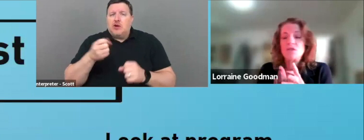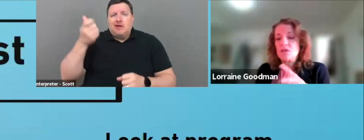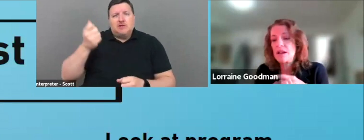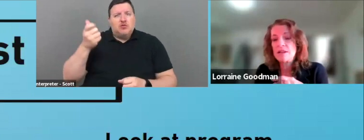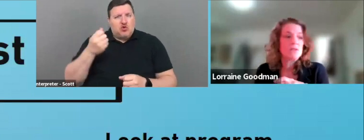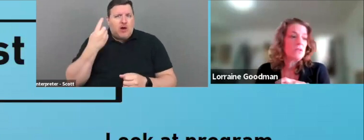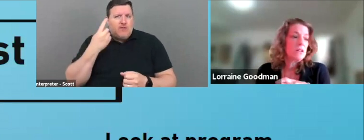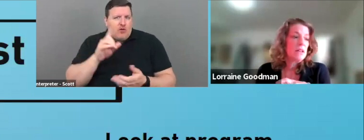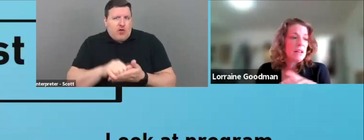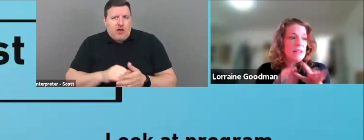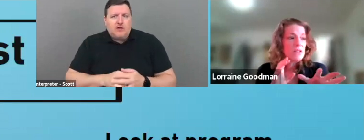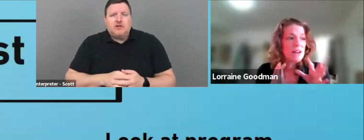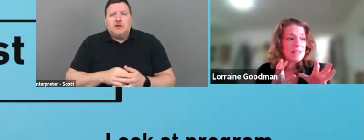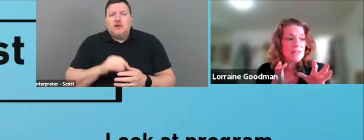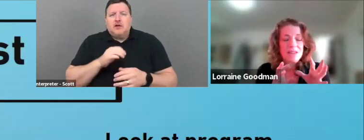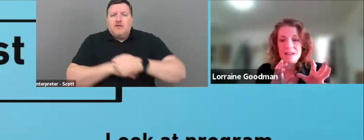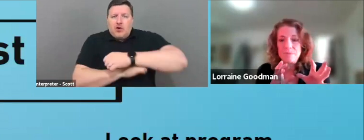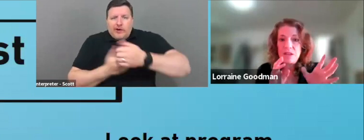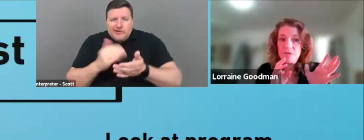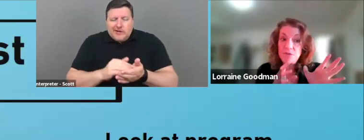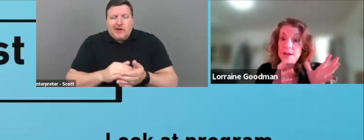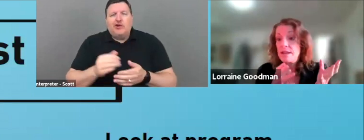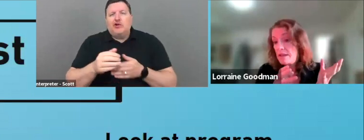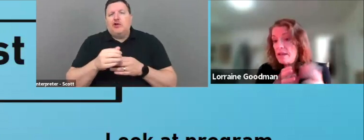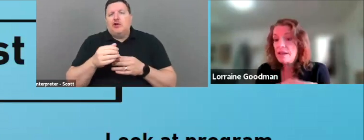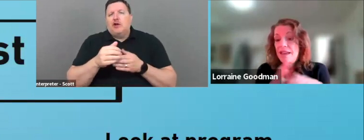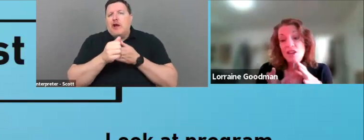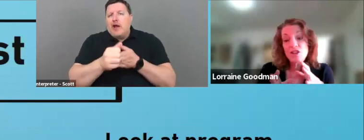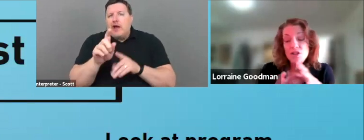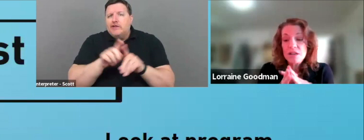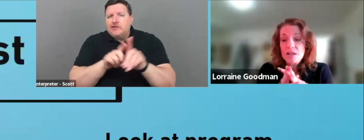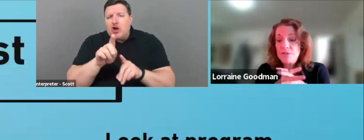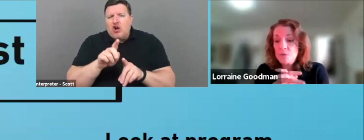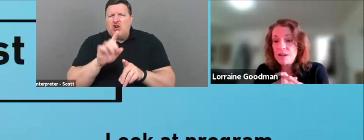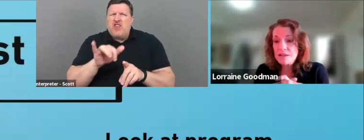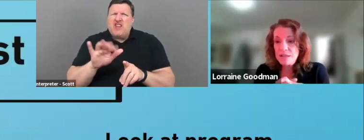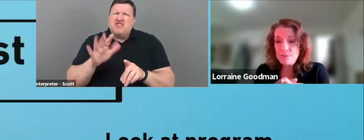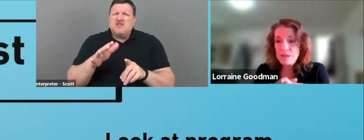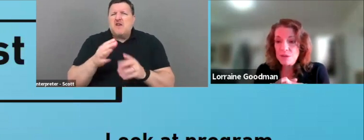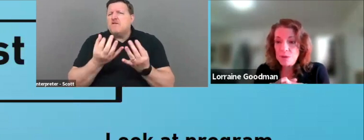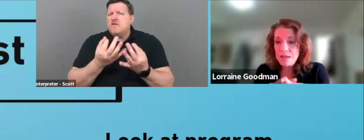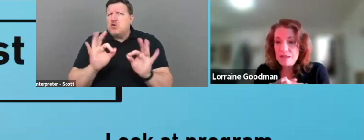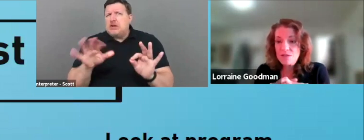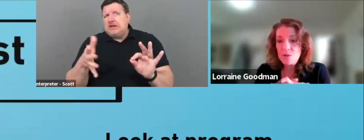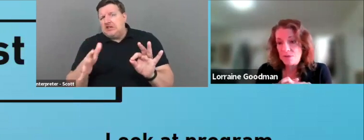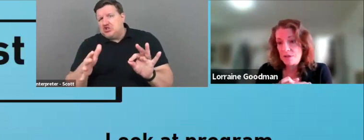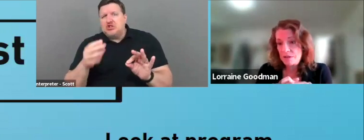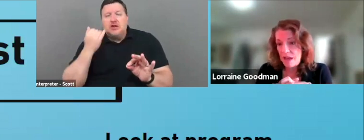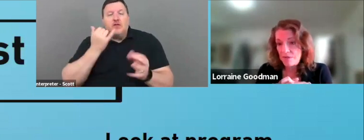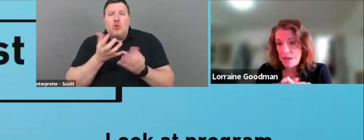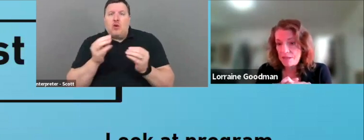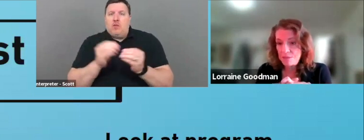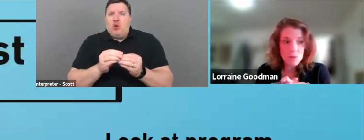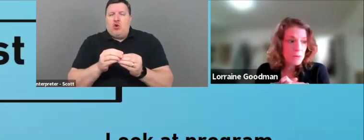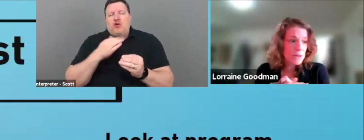center, guide star, guide star, guess is, um, free ish. If you want to get deeper in the weeds, you have to